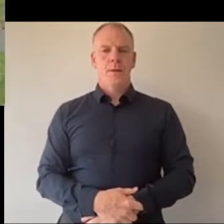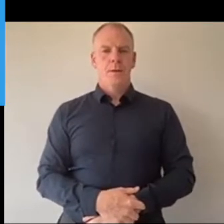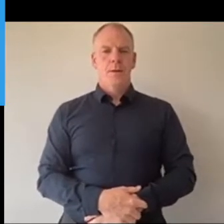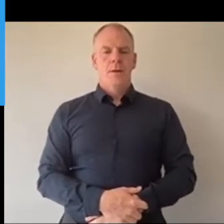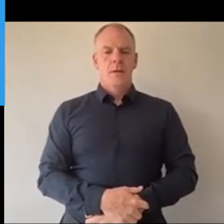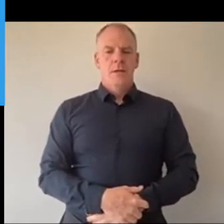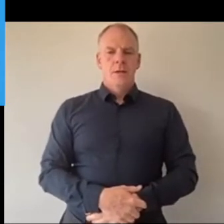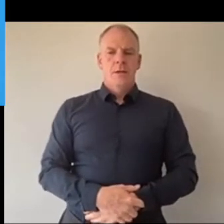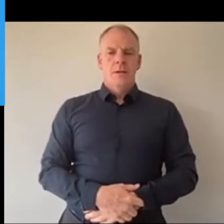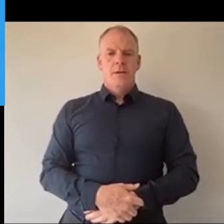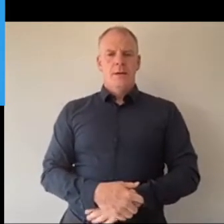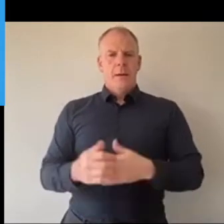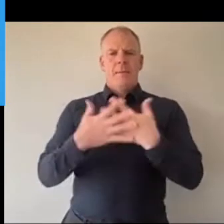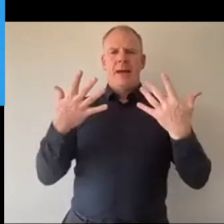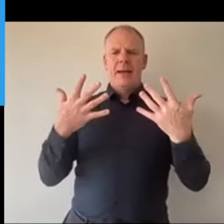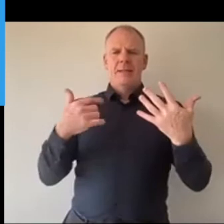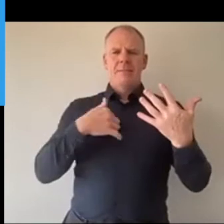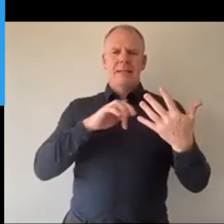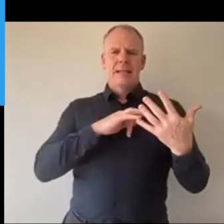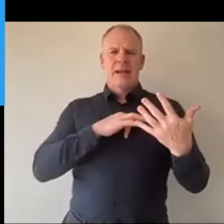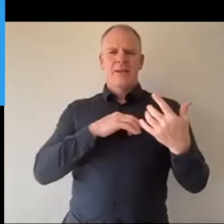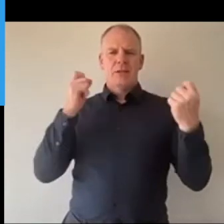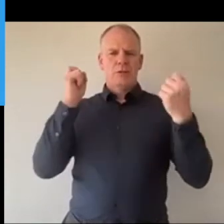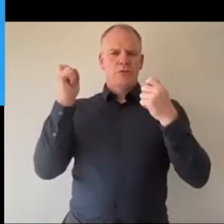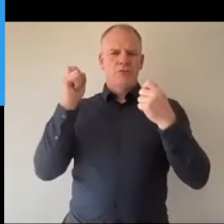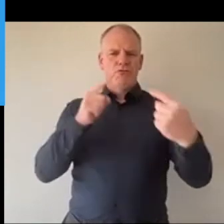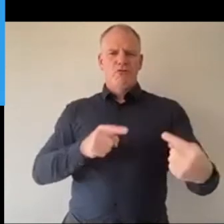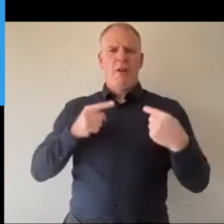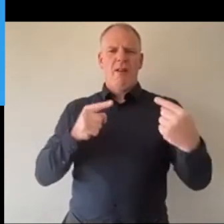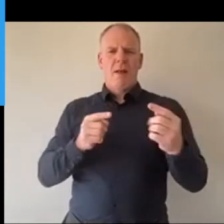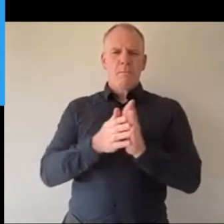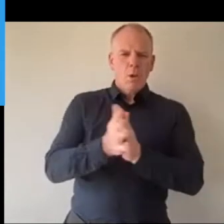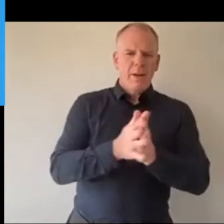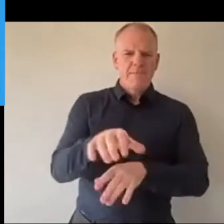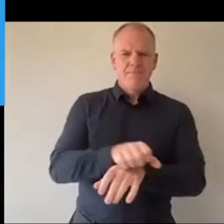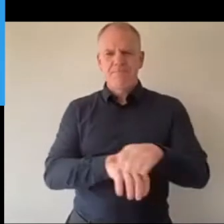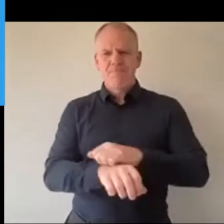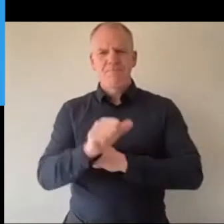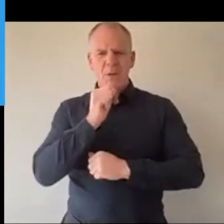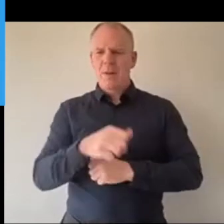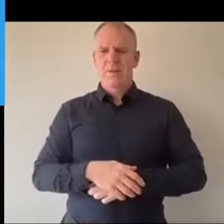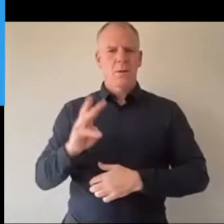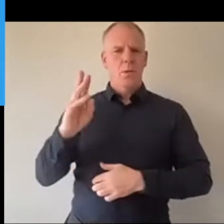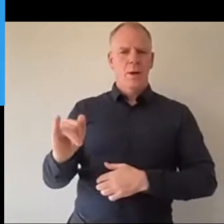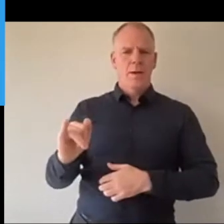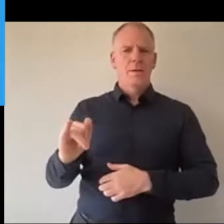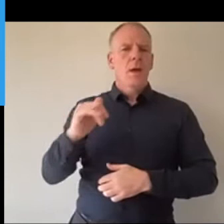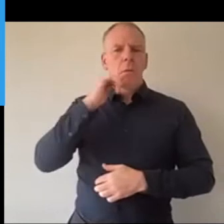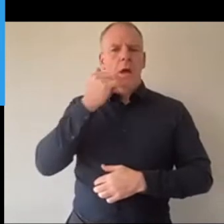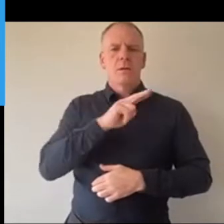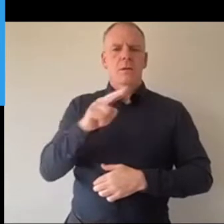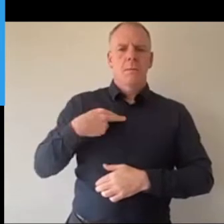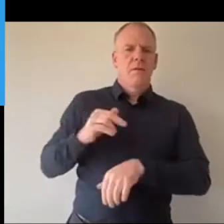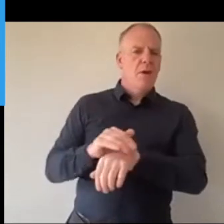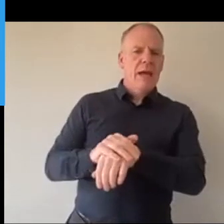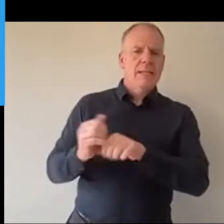I think the biggest thing for me I struggled with was motivation. Just because of like, not because of not being around friends or teachers or anything,